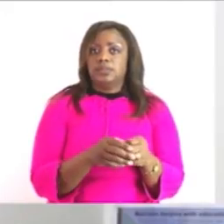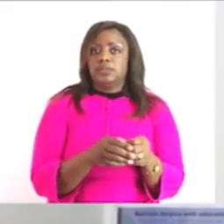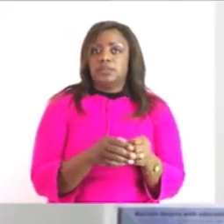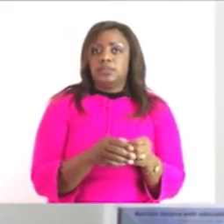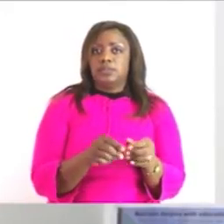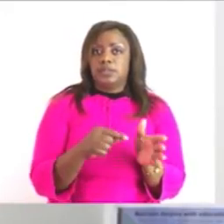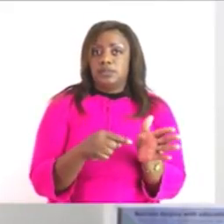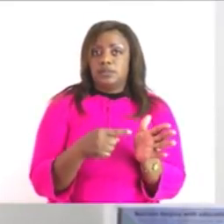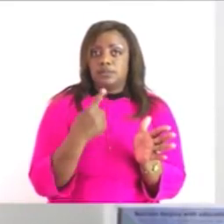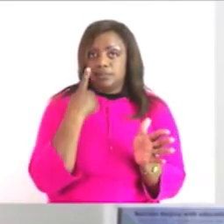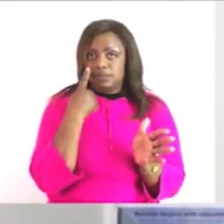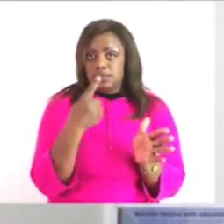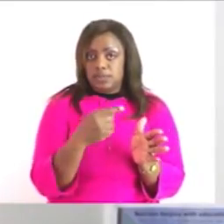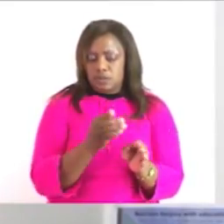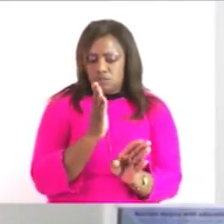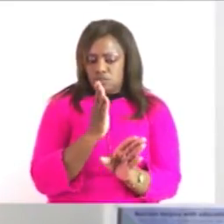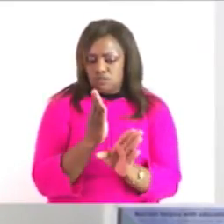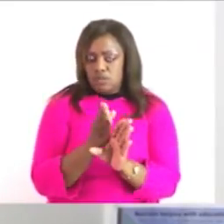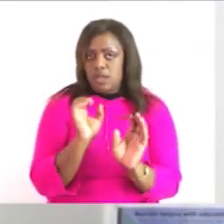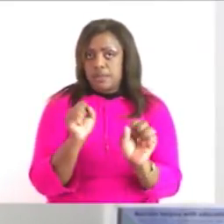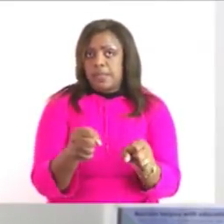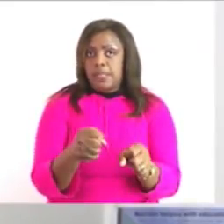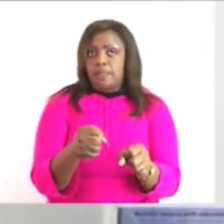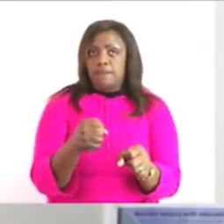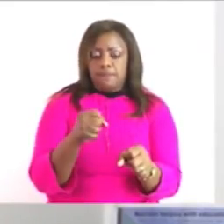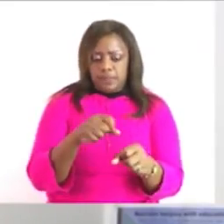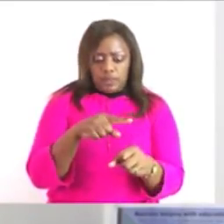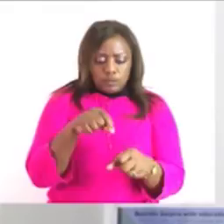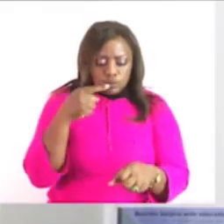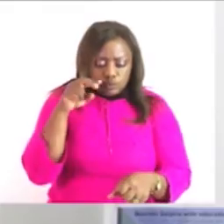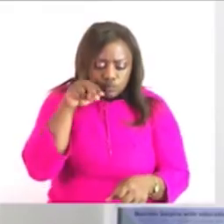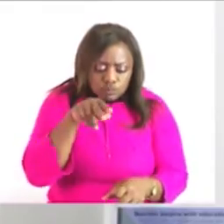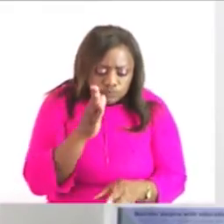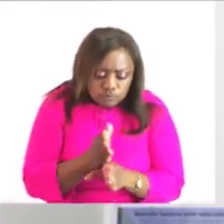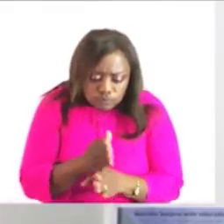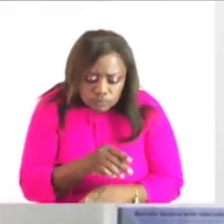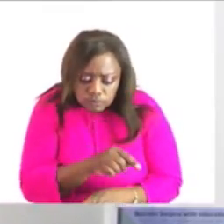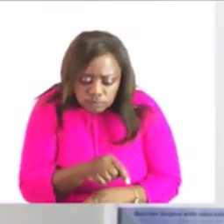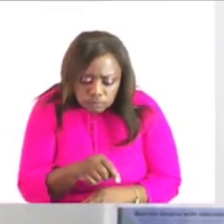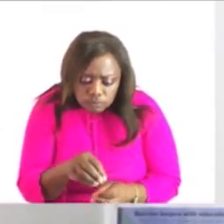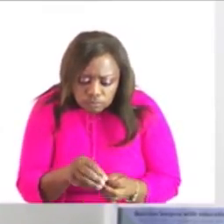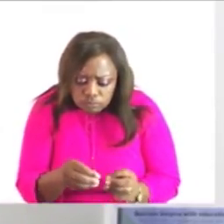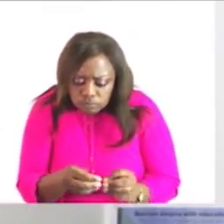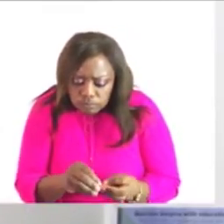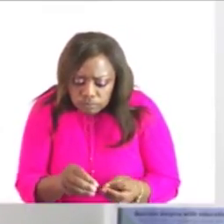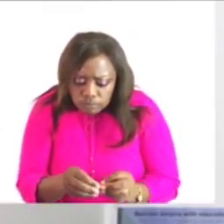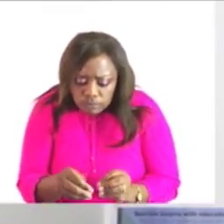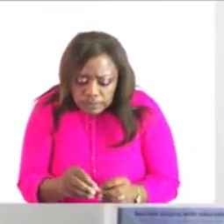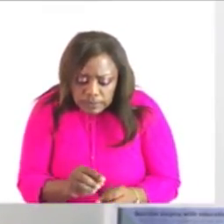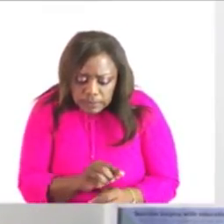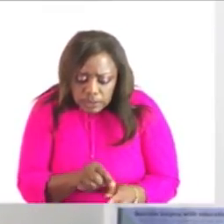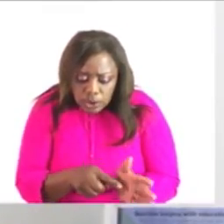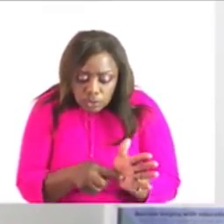okay straight and we can say that this is exactly 14